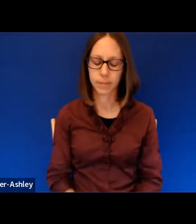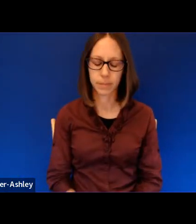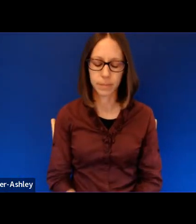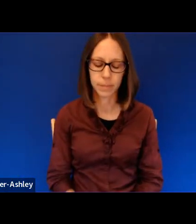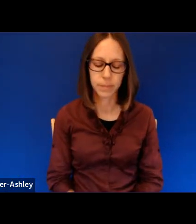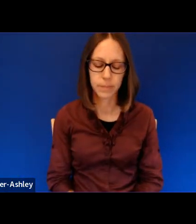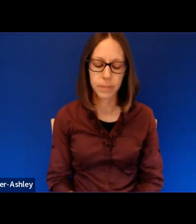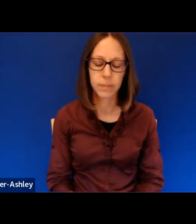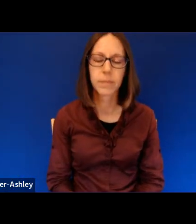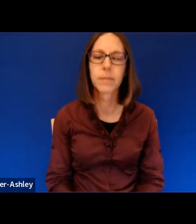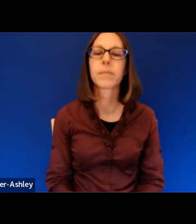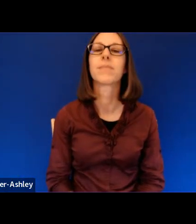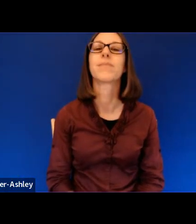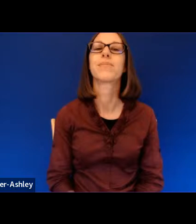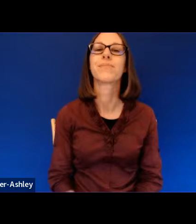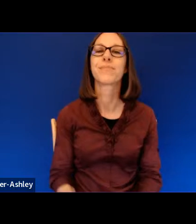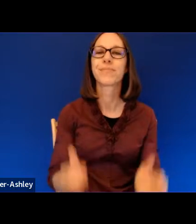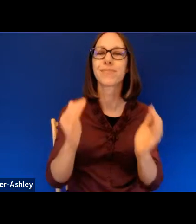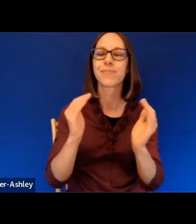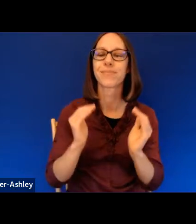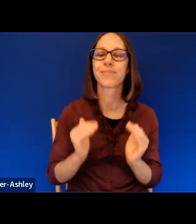This is called Egrets.